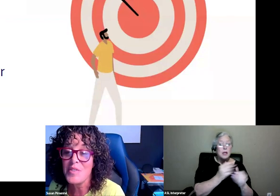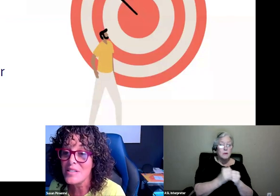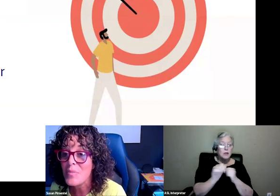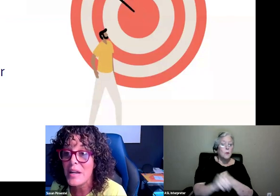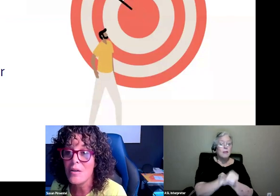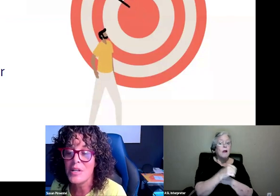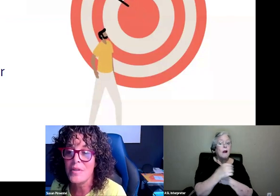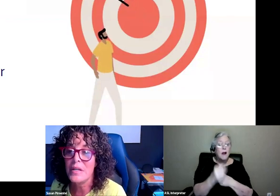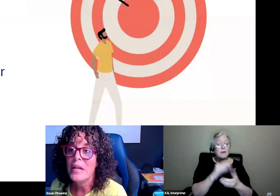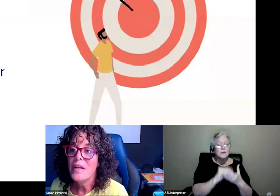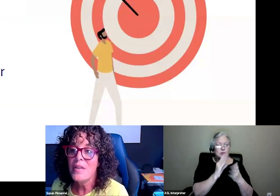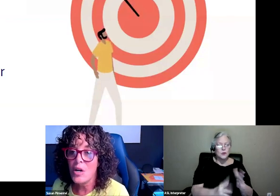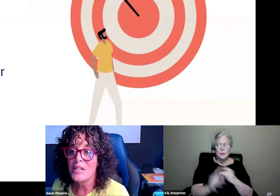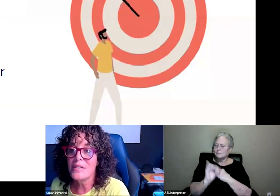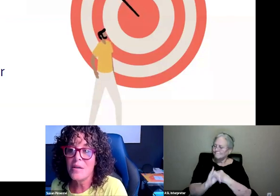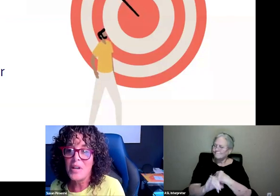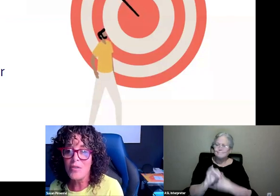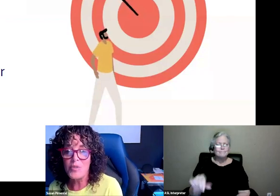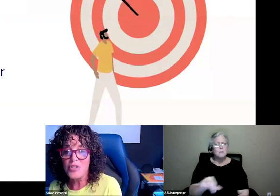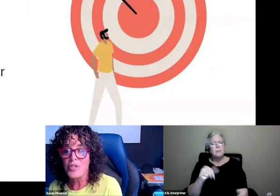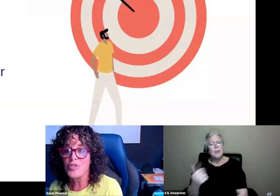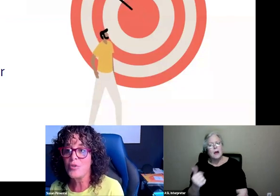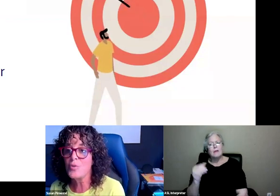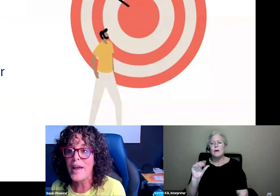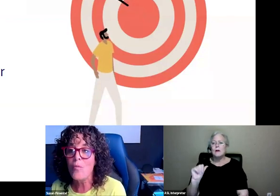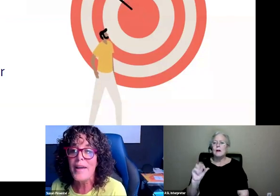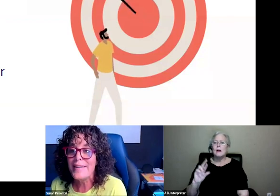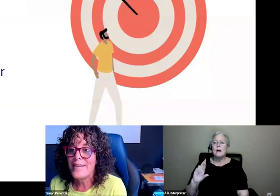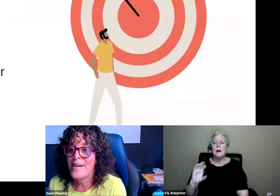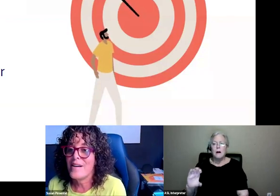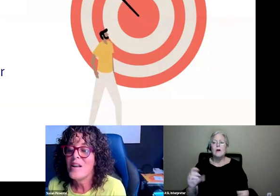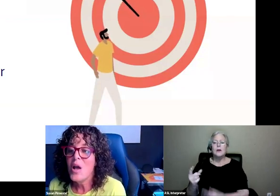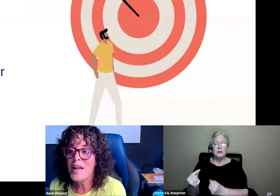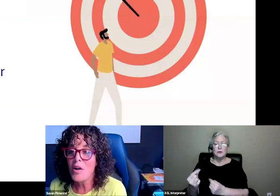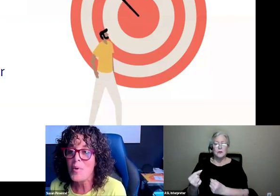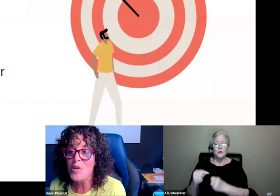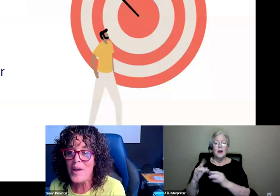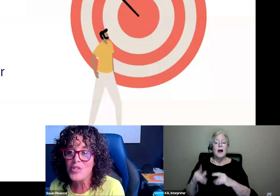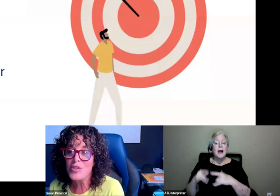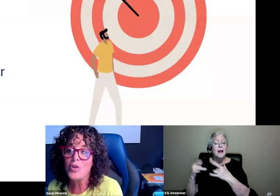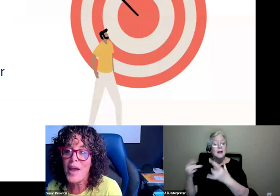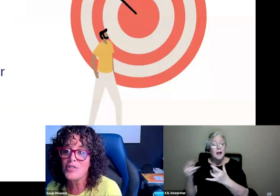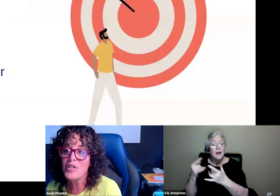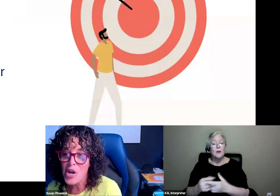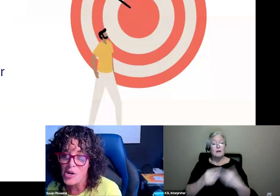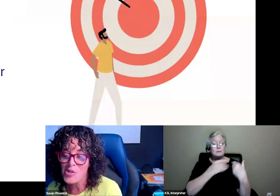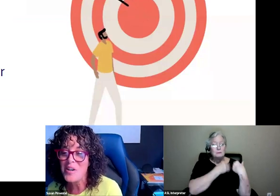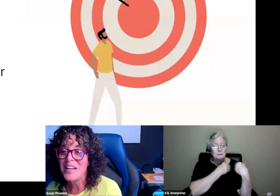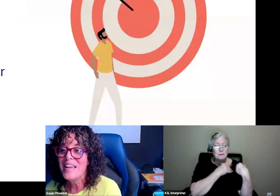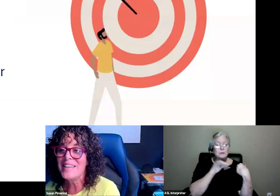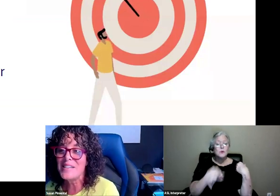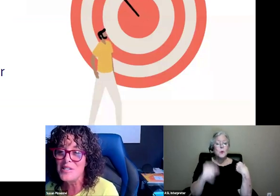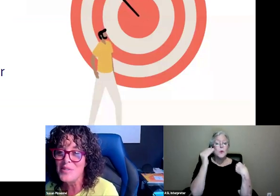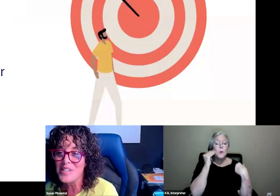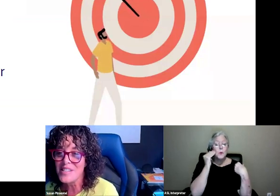research. And that's something else I think that ARC does and some of the others, which is there's lightweight accountability ways so that you actually know